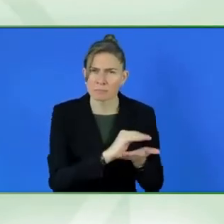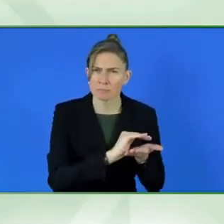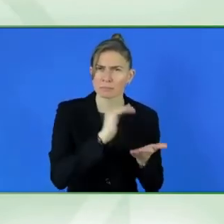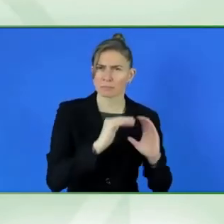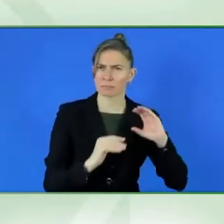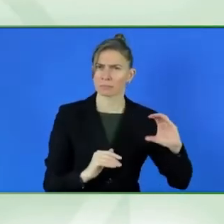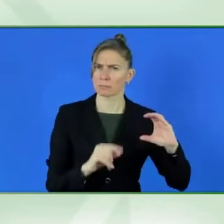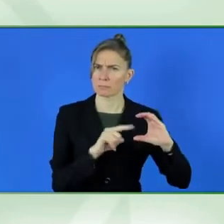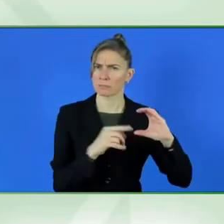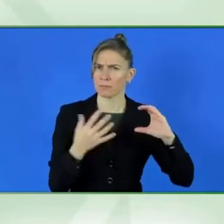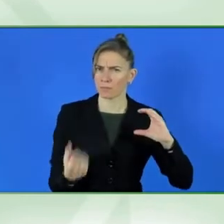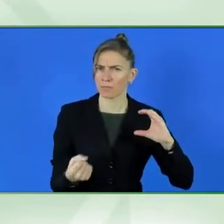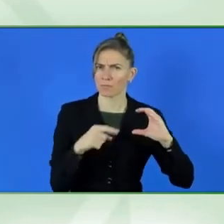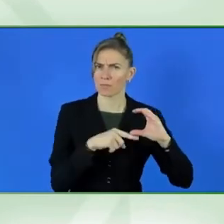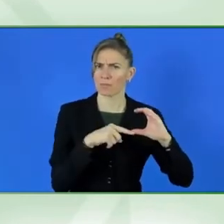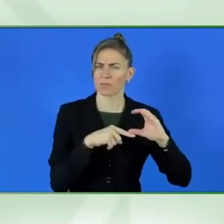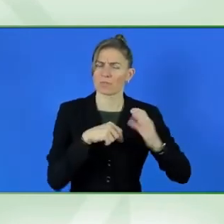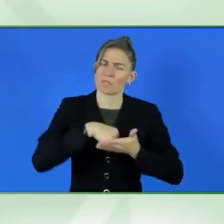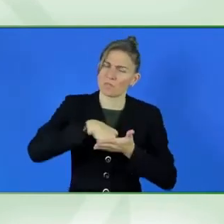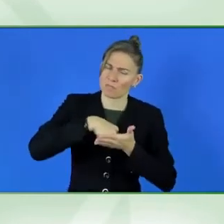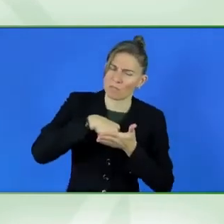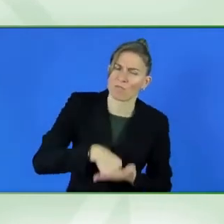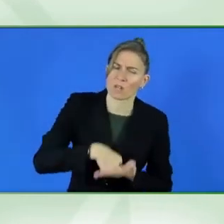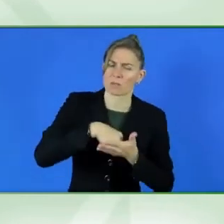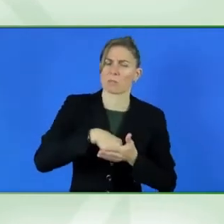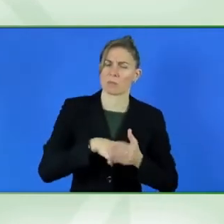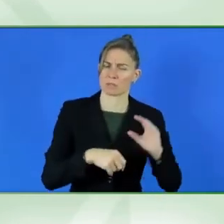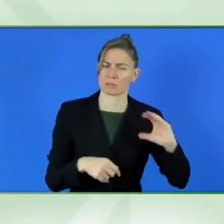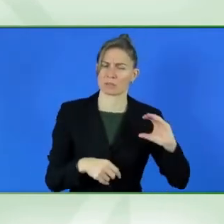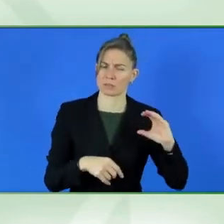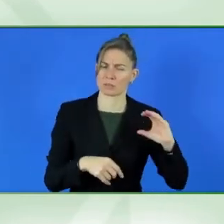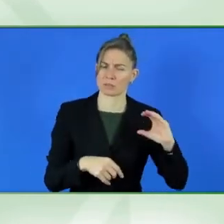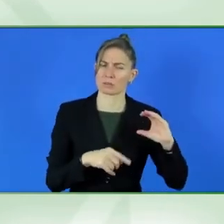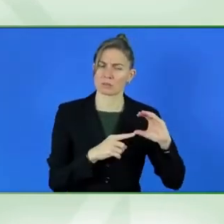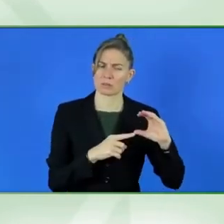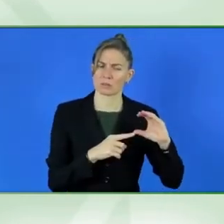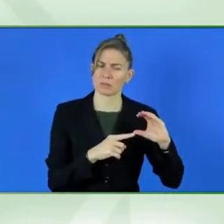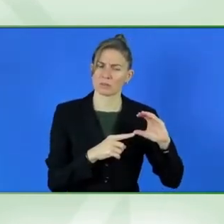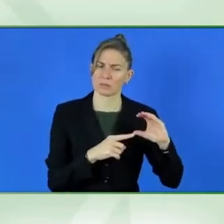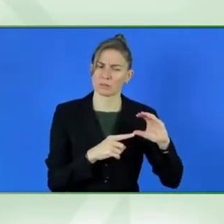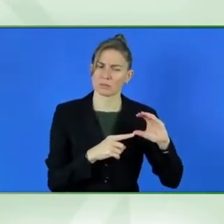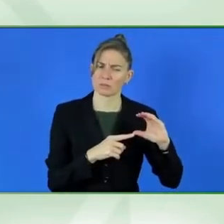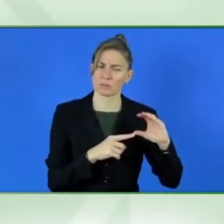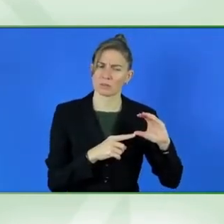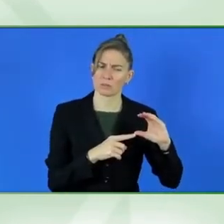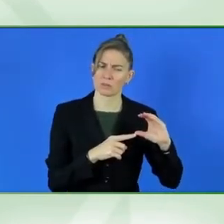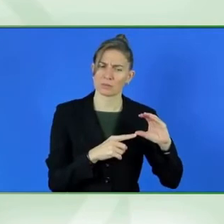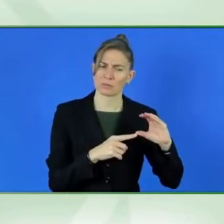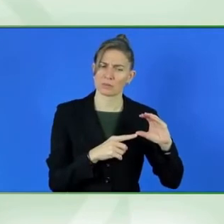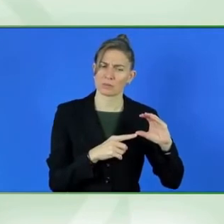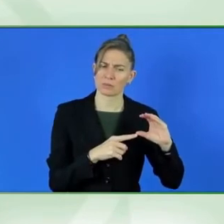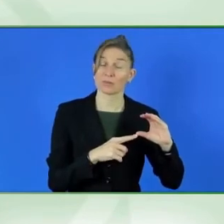research has, has to be embedded in the systems